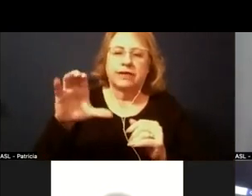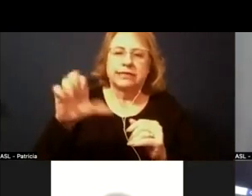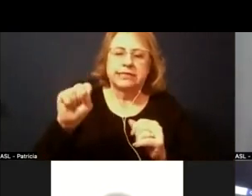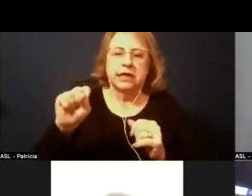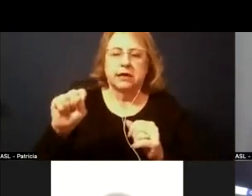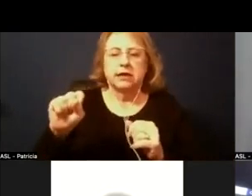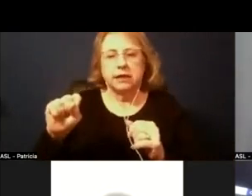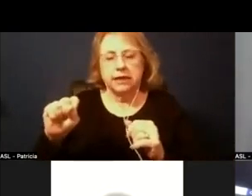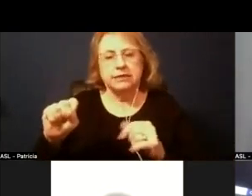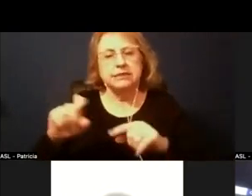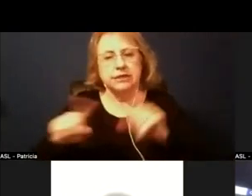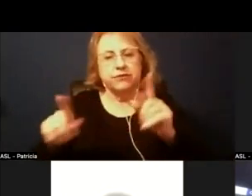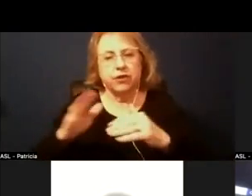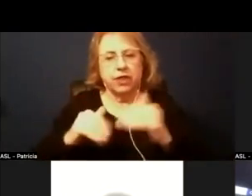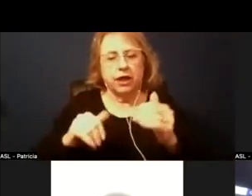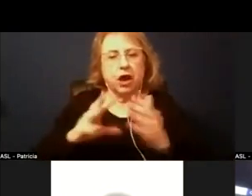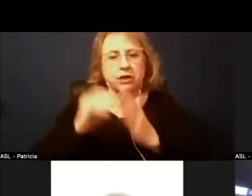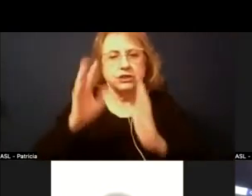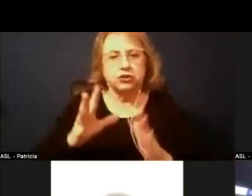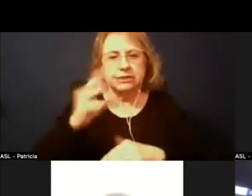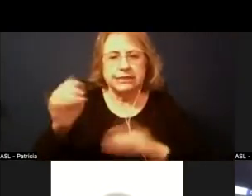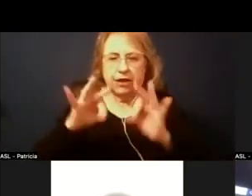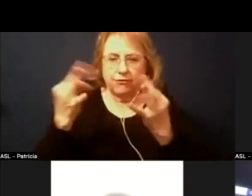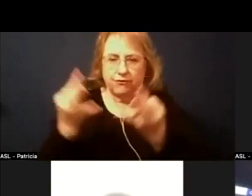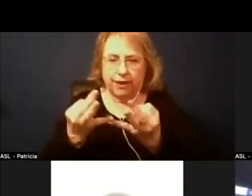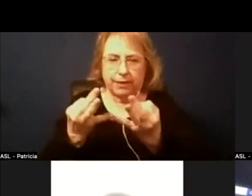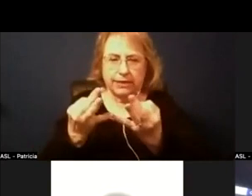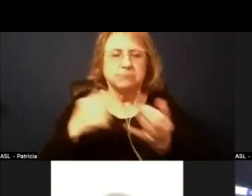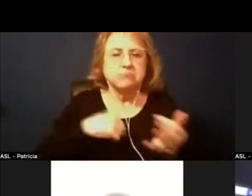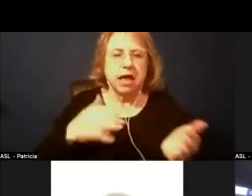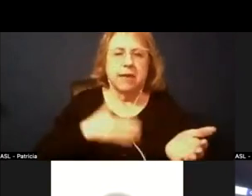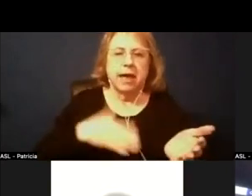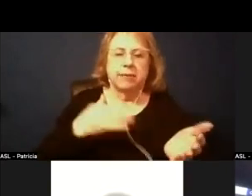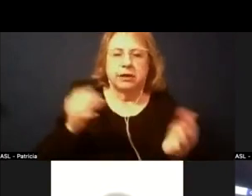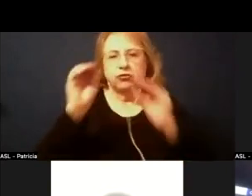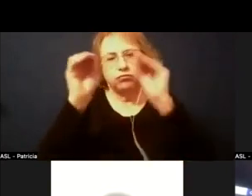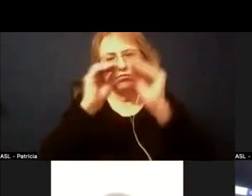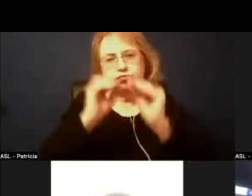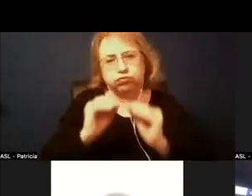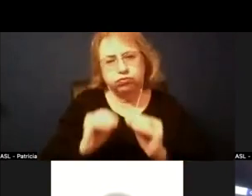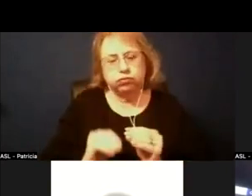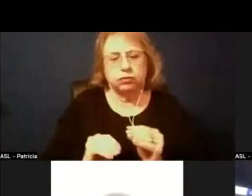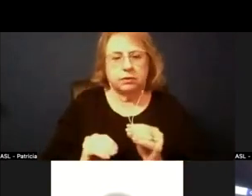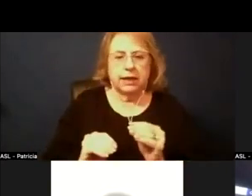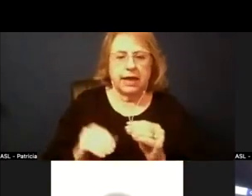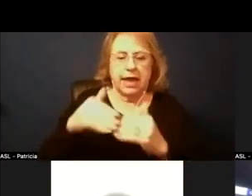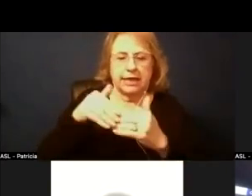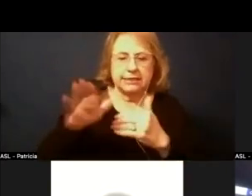and families but i'm happy to um put that data together and and um send that forward to the board